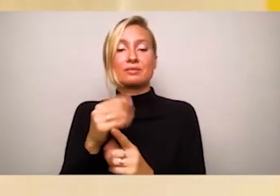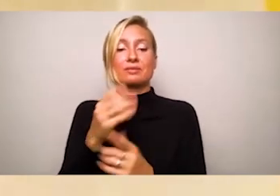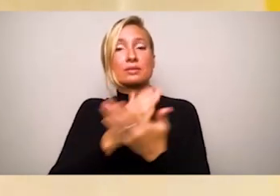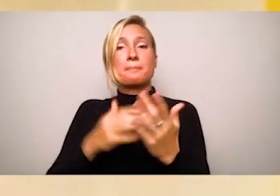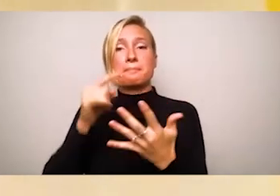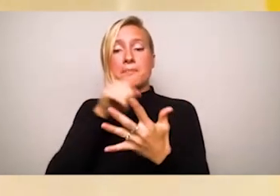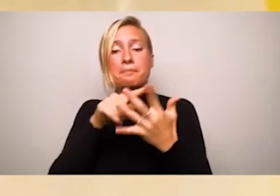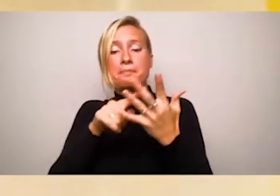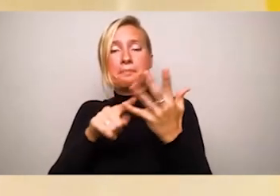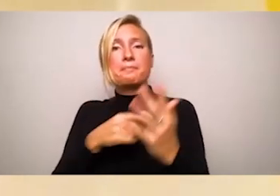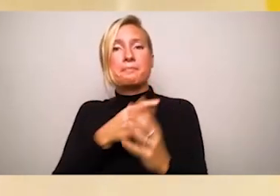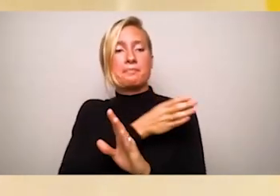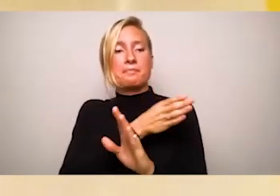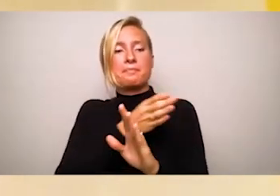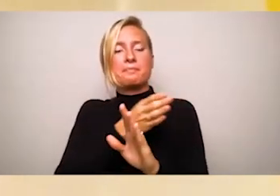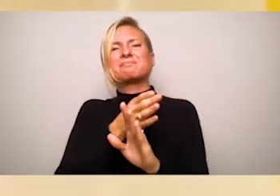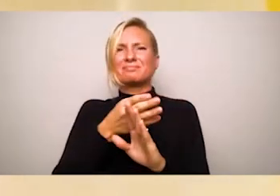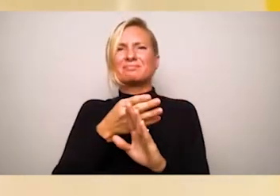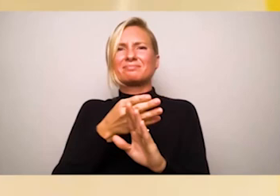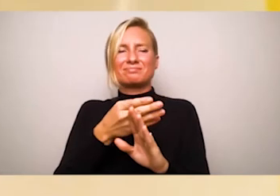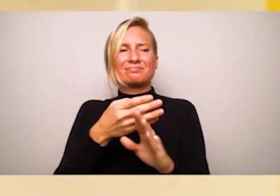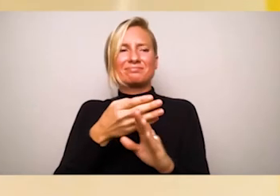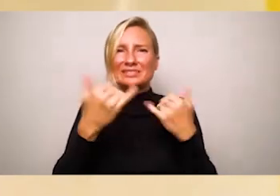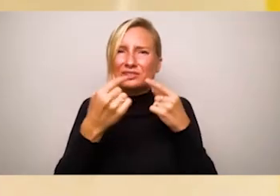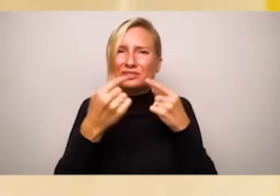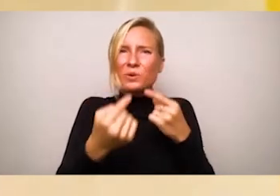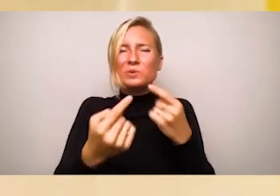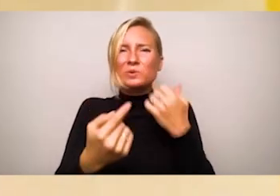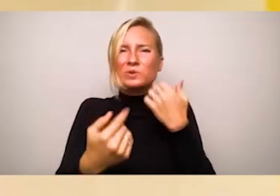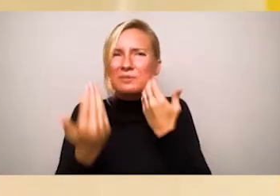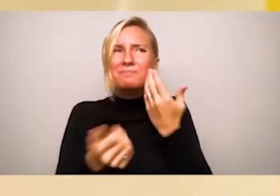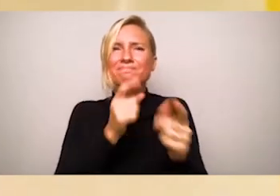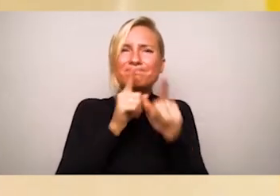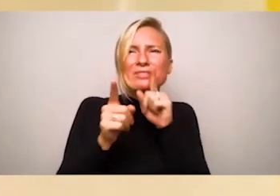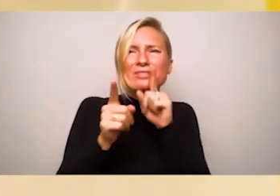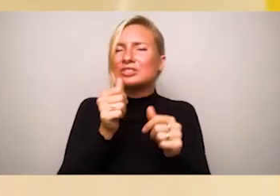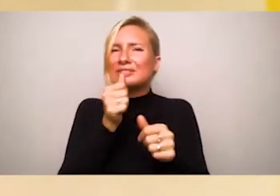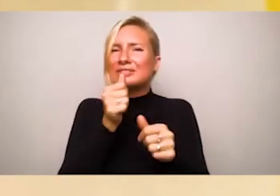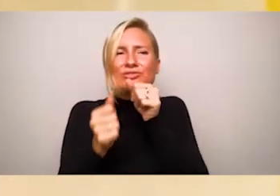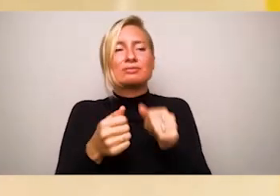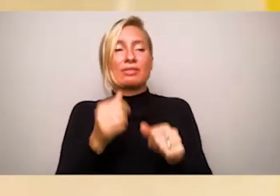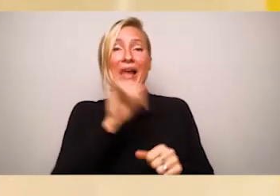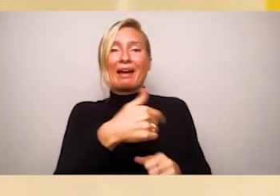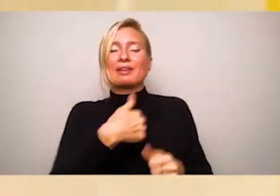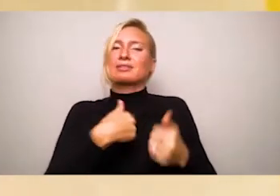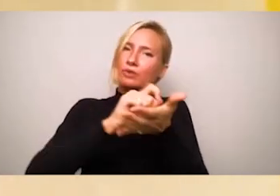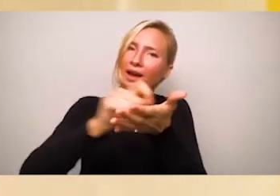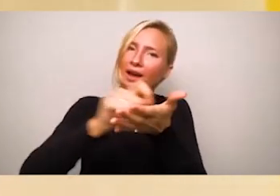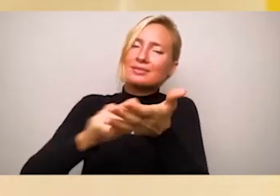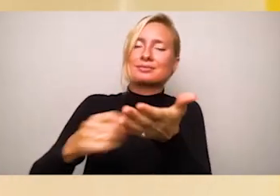It guides readers through the secrets and shames that so often divorce us from our authentic selves.